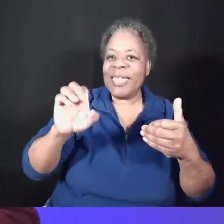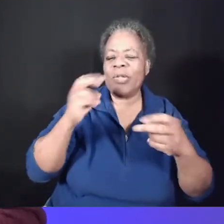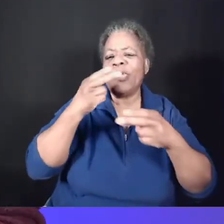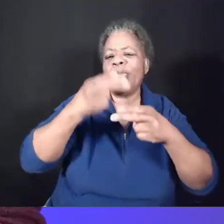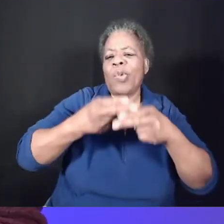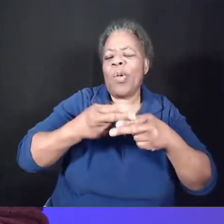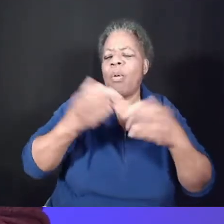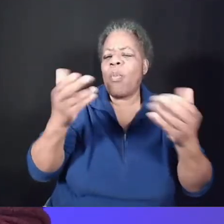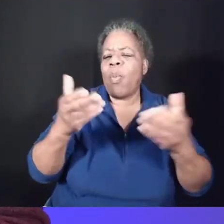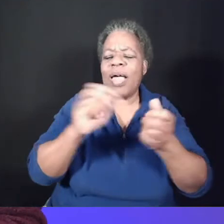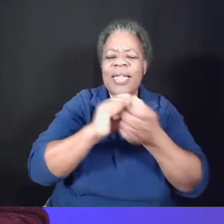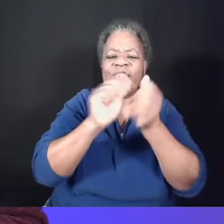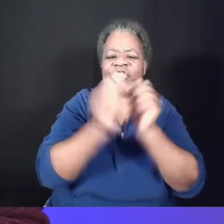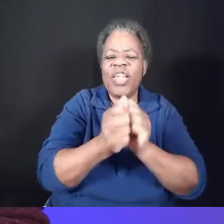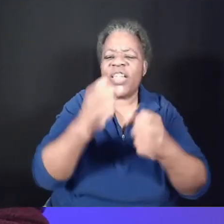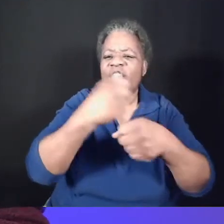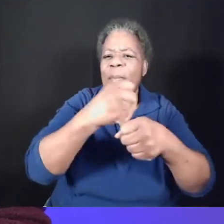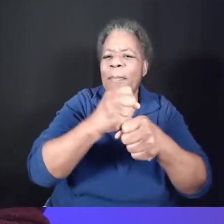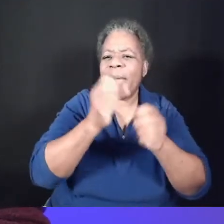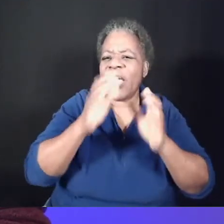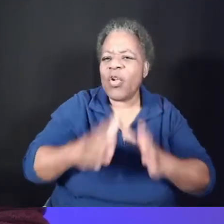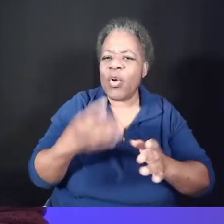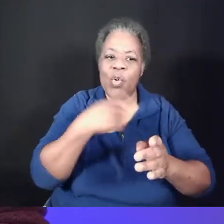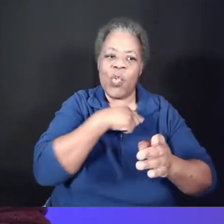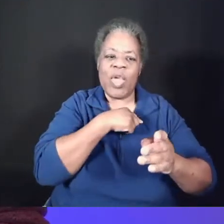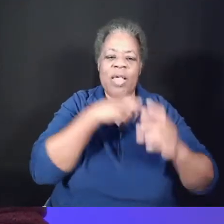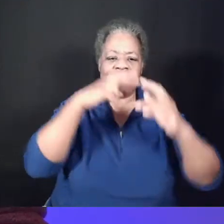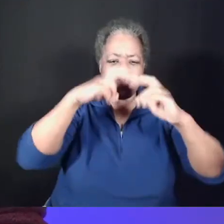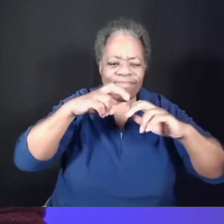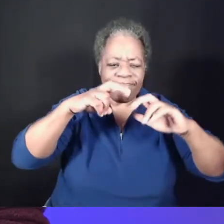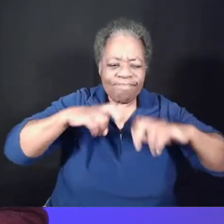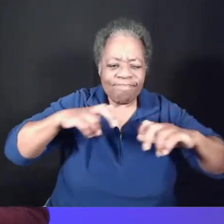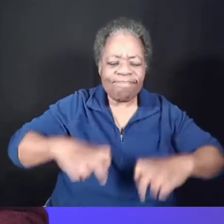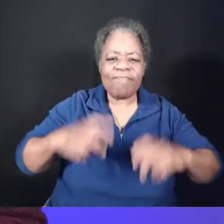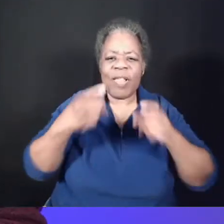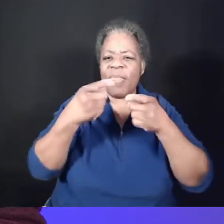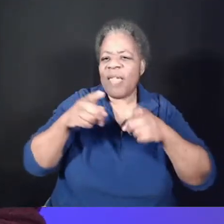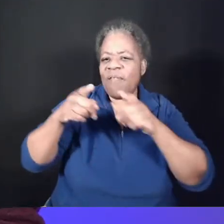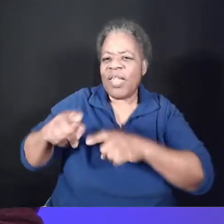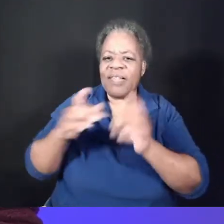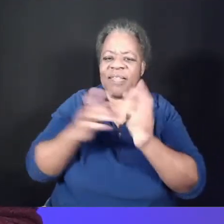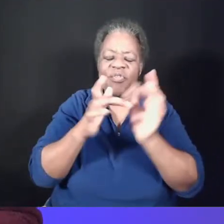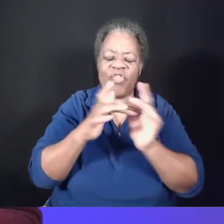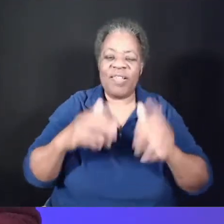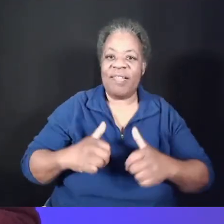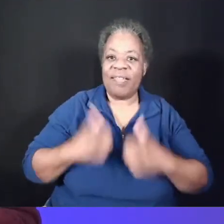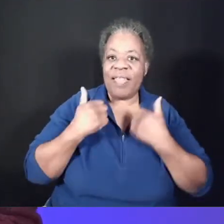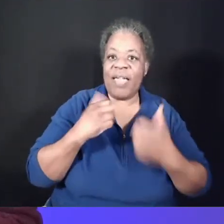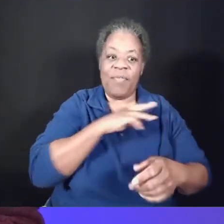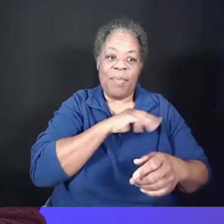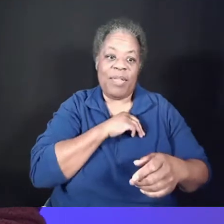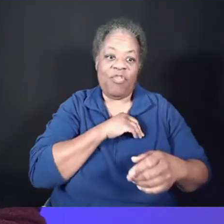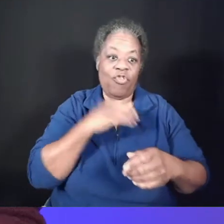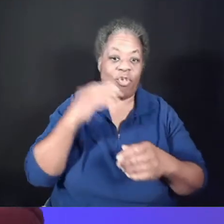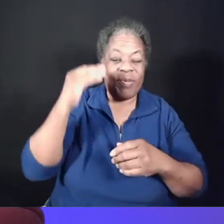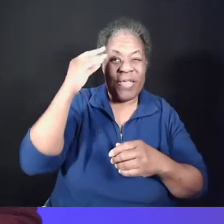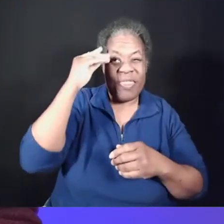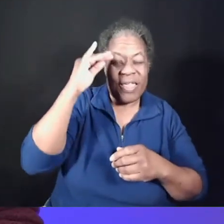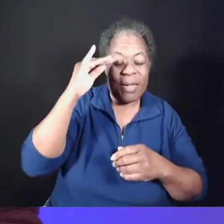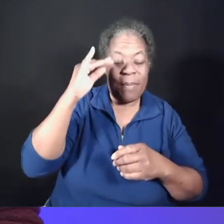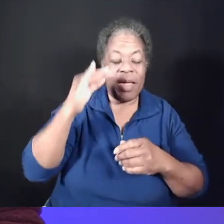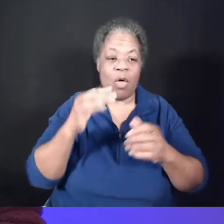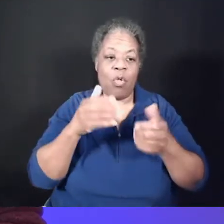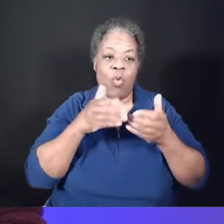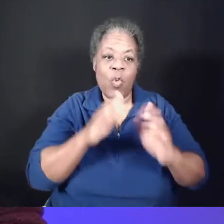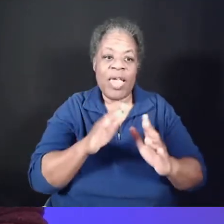We'll be exploring the events of the final week of Jesus' life and ministry, as we consider some of the unlikely ways Jesus